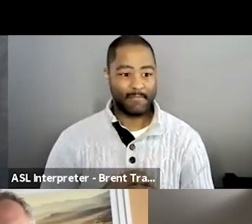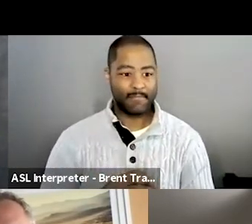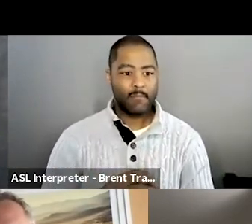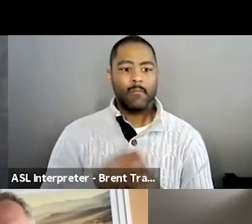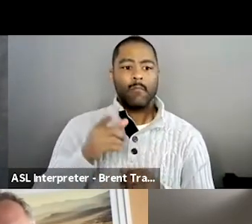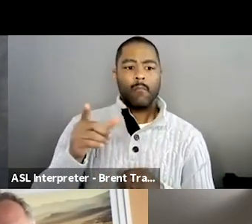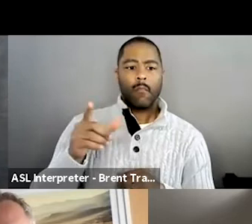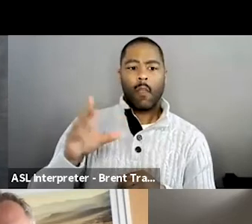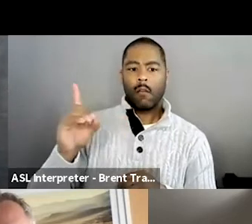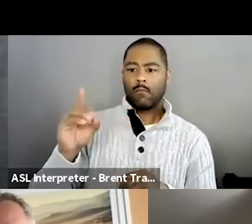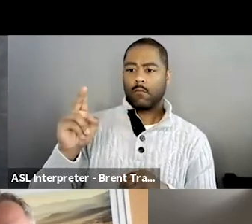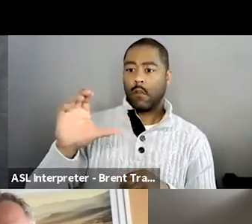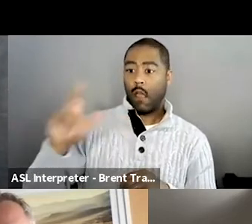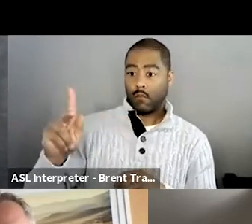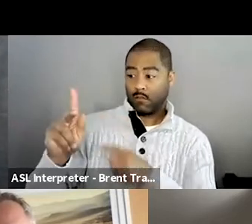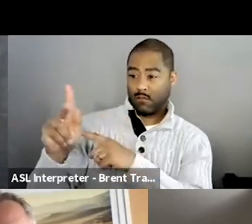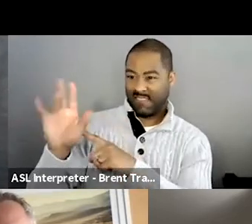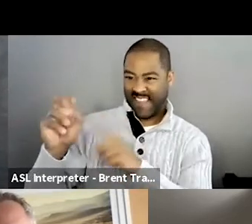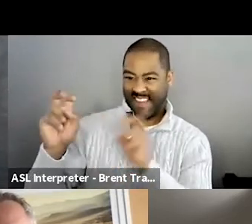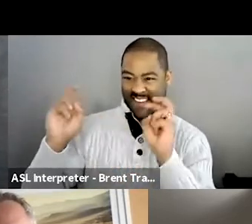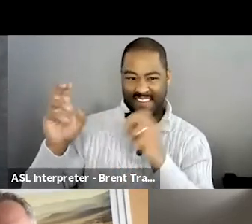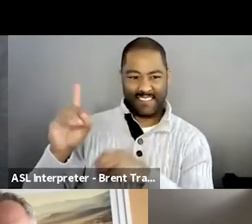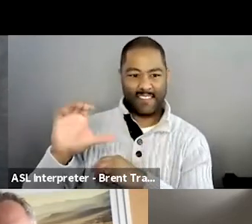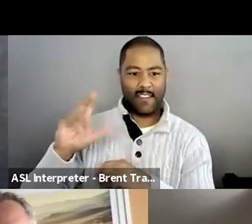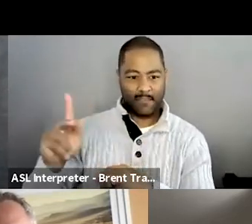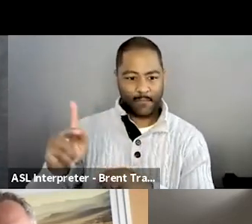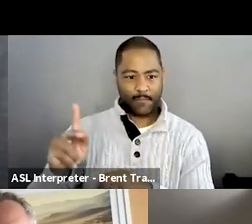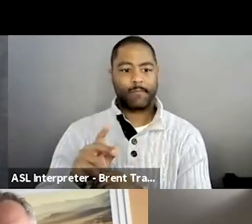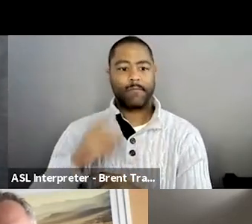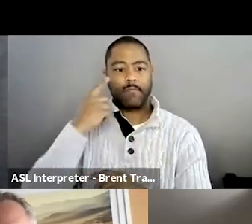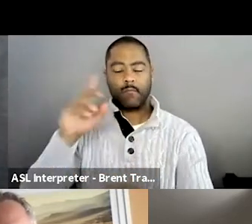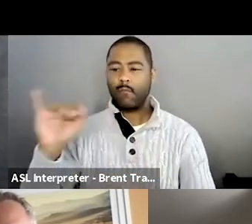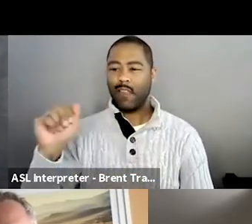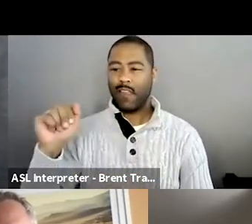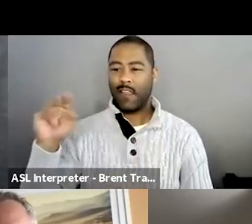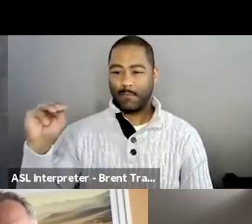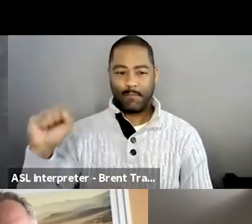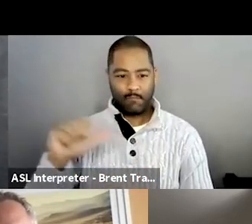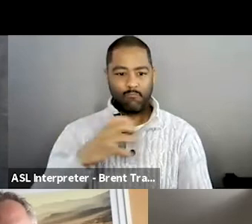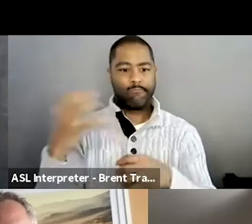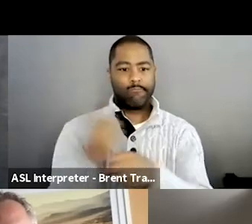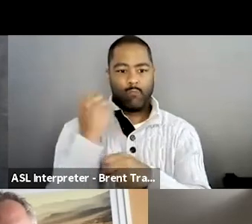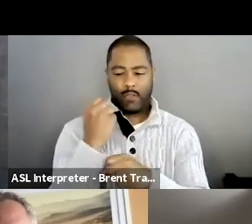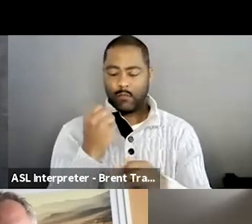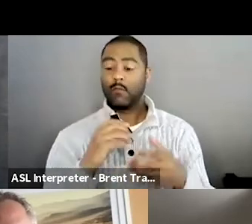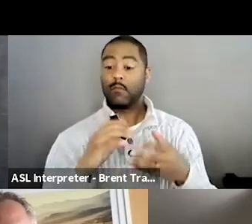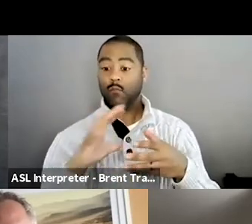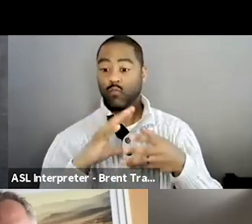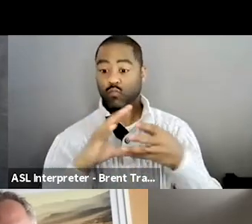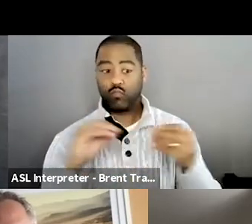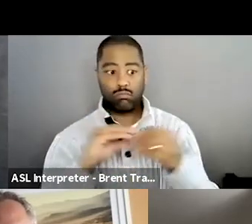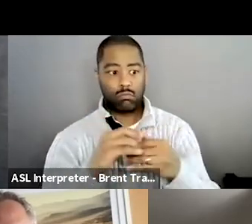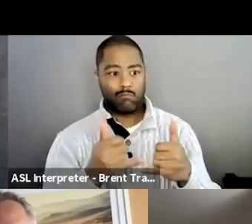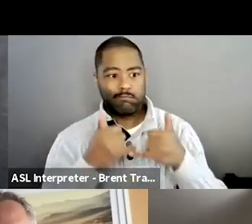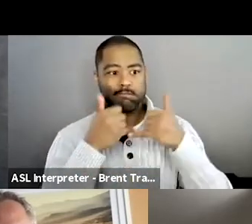him a 2016 AICP nomination for Best Direction. In 2018, he won two canned